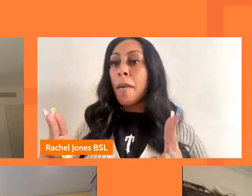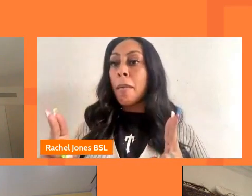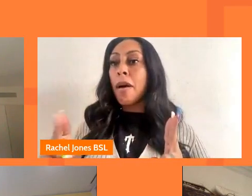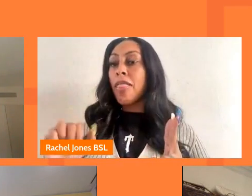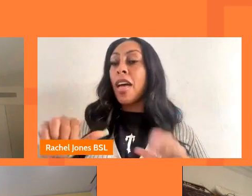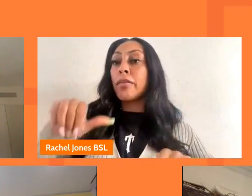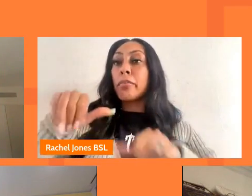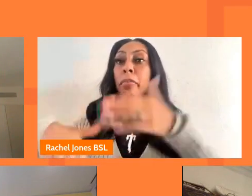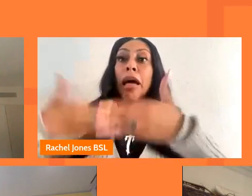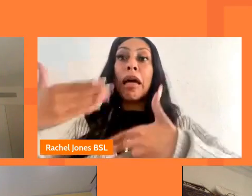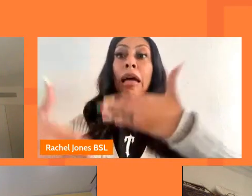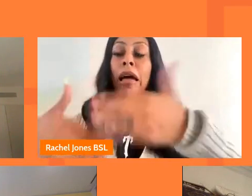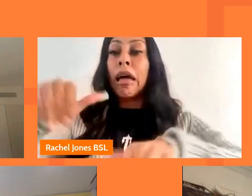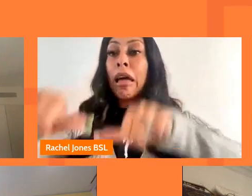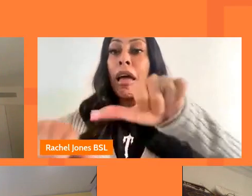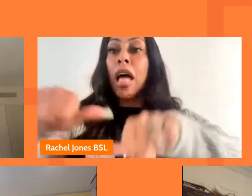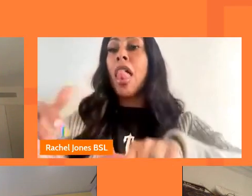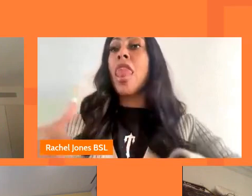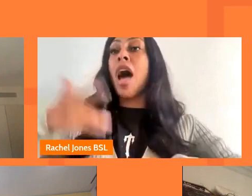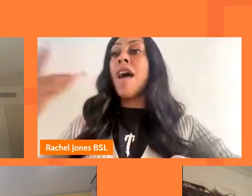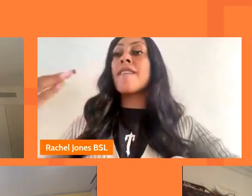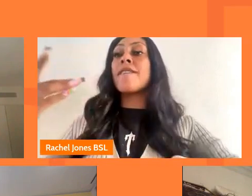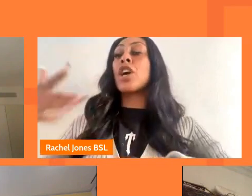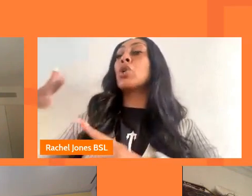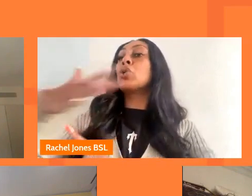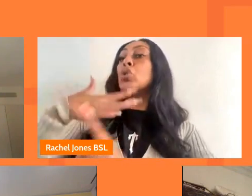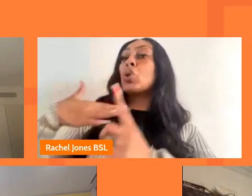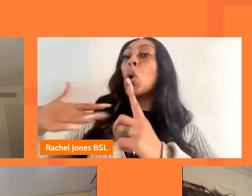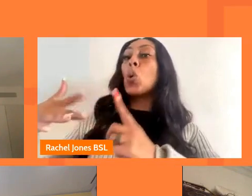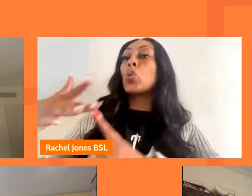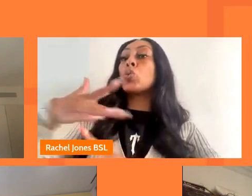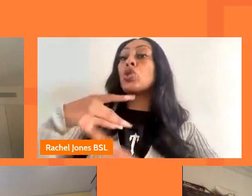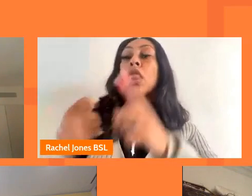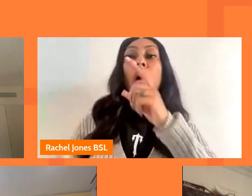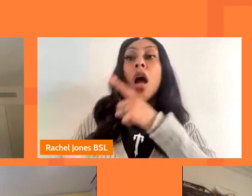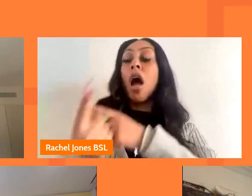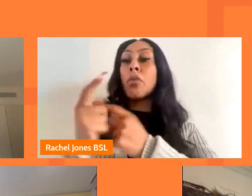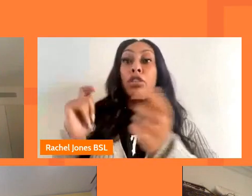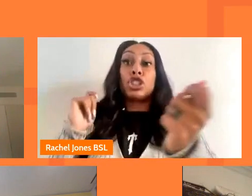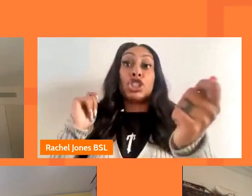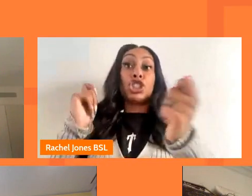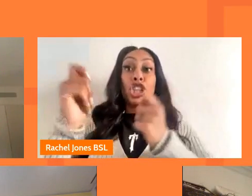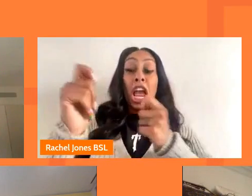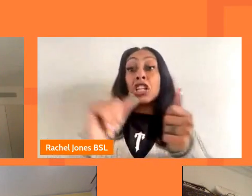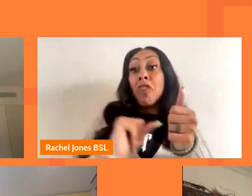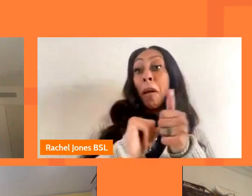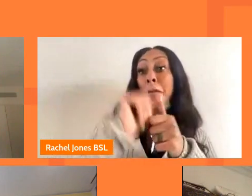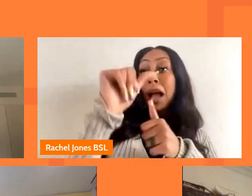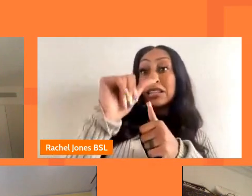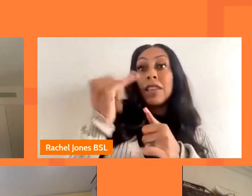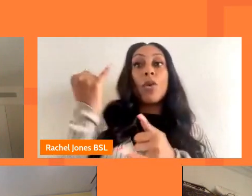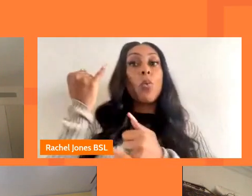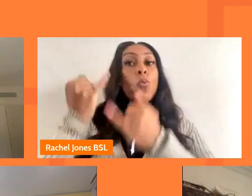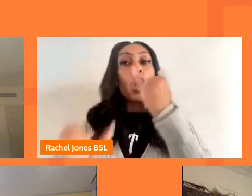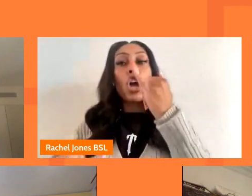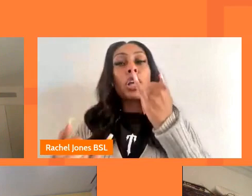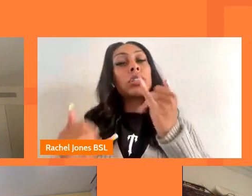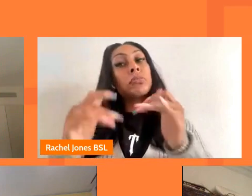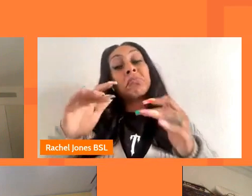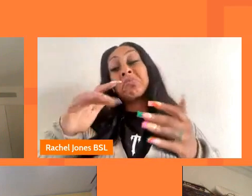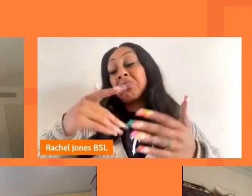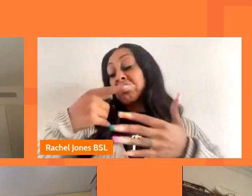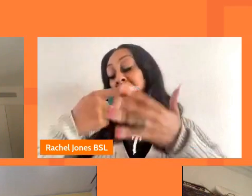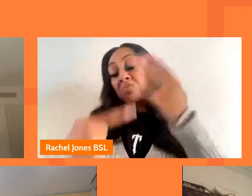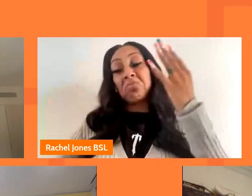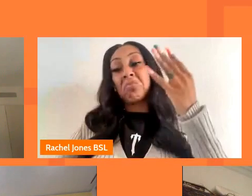life or their uh social opportunities have changed dramatically for better or for worse it can be any number of things it may be that